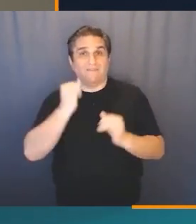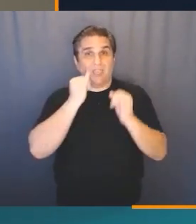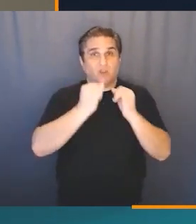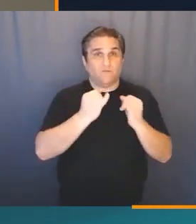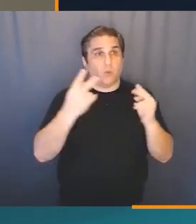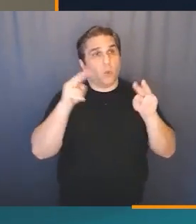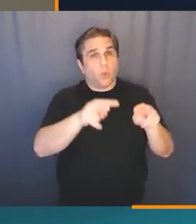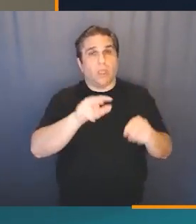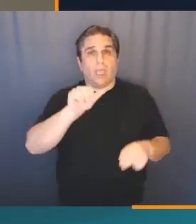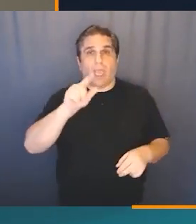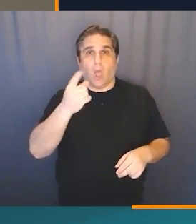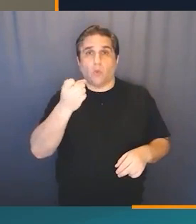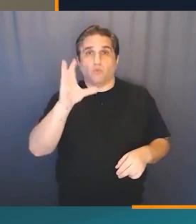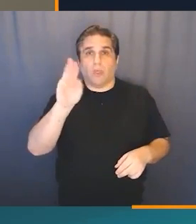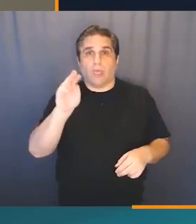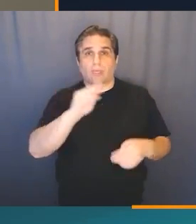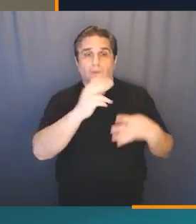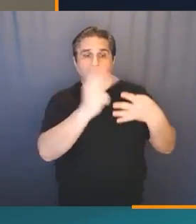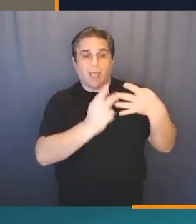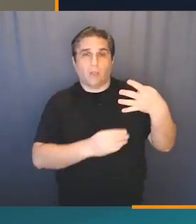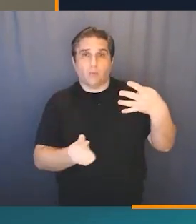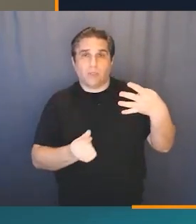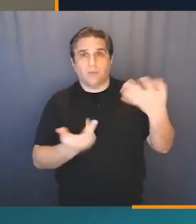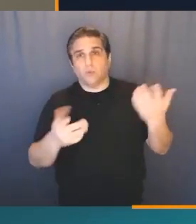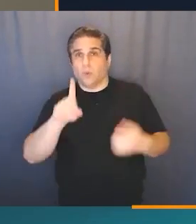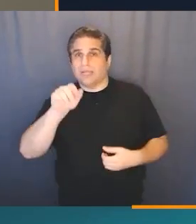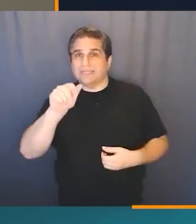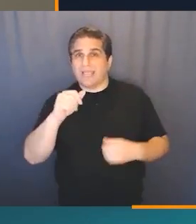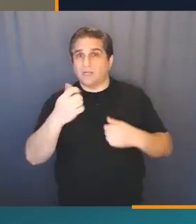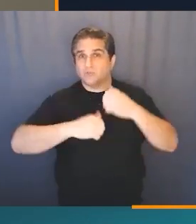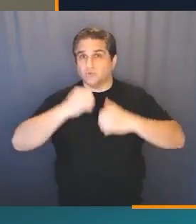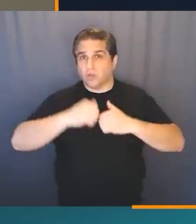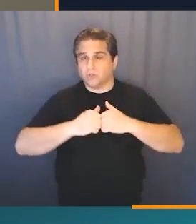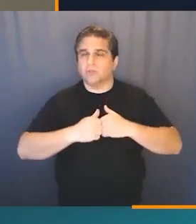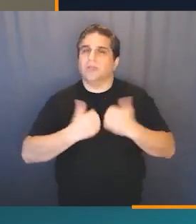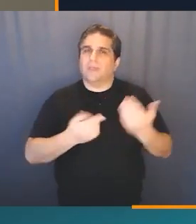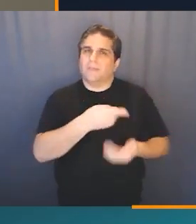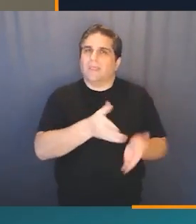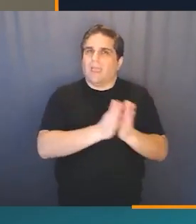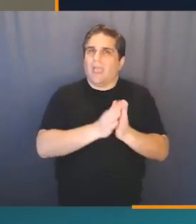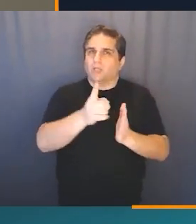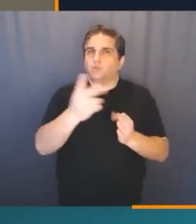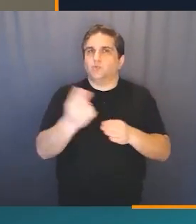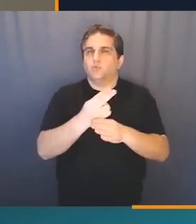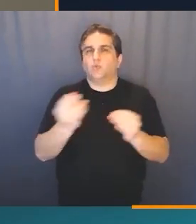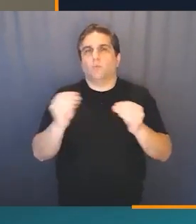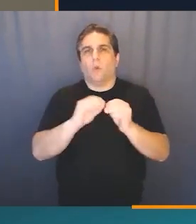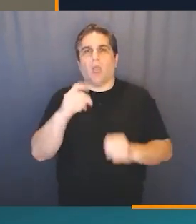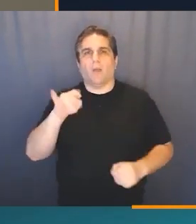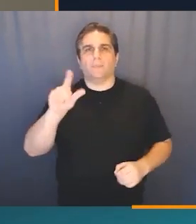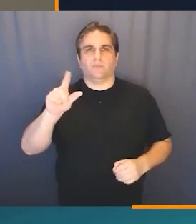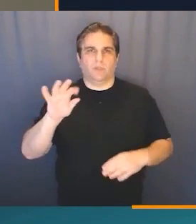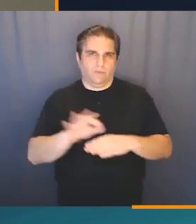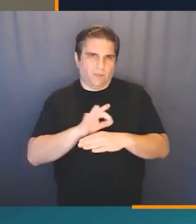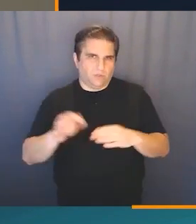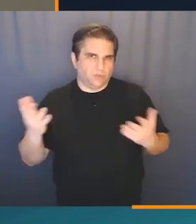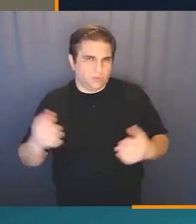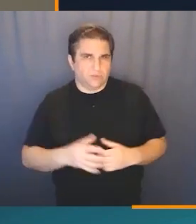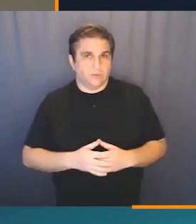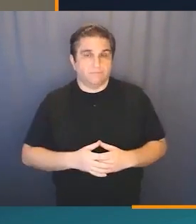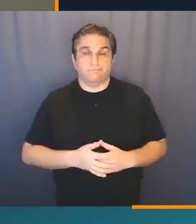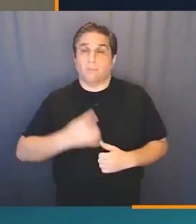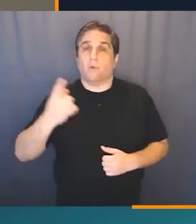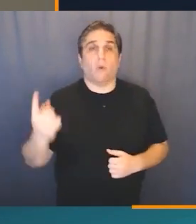requirements. Whereas in an interview looking at algorithms and data structures, they might be more likely to want you to implement that more